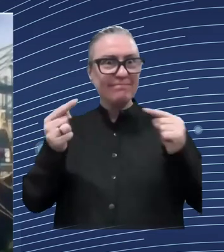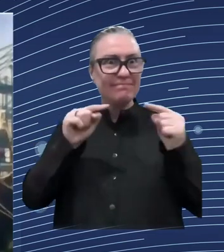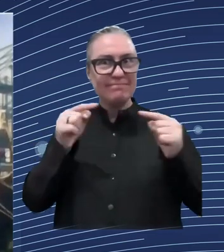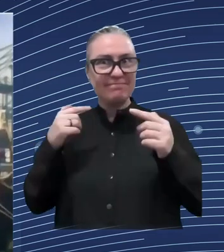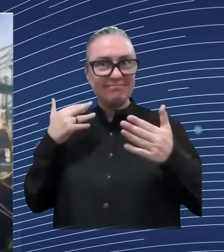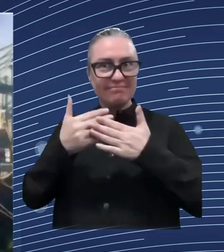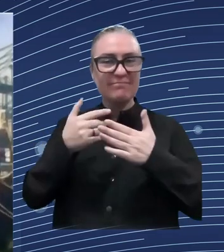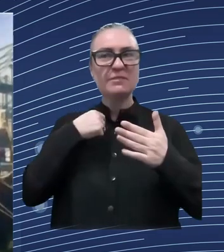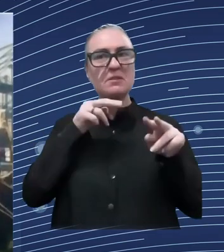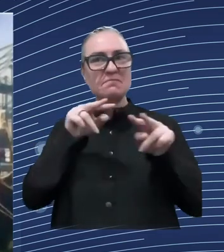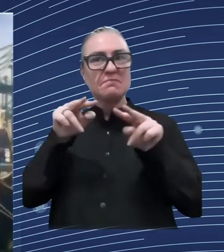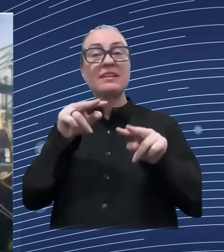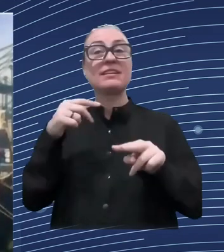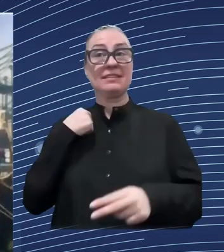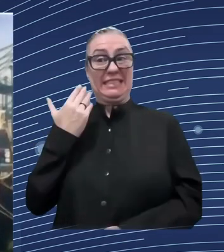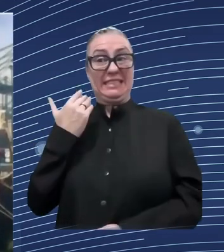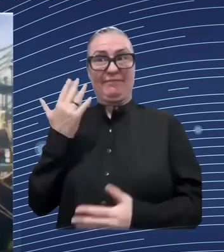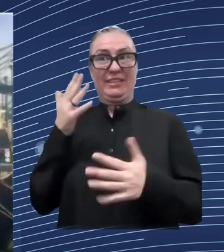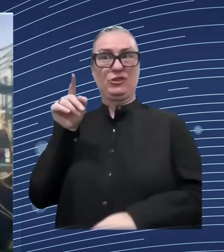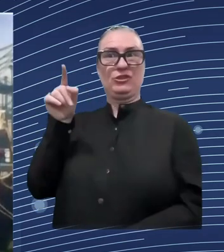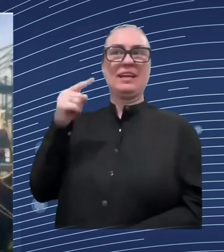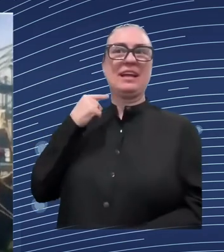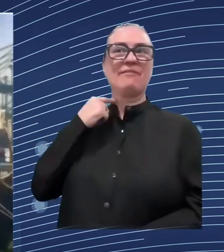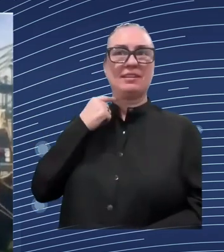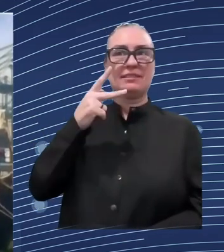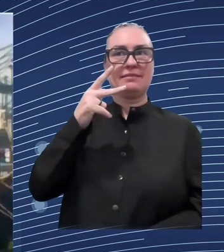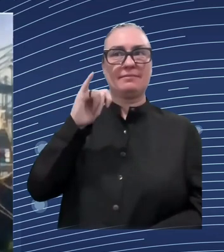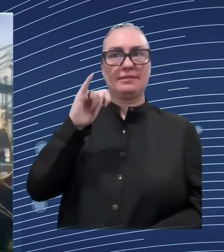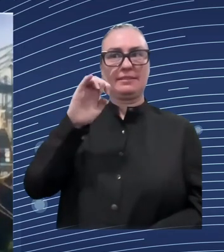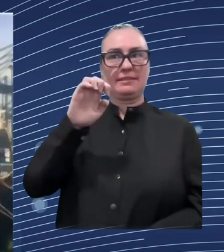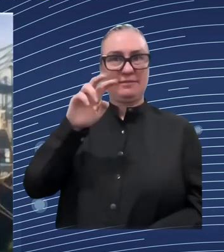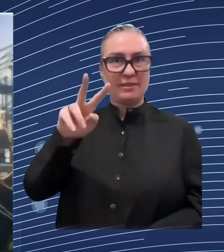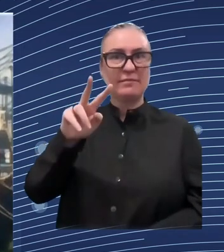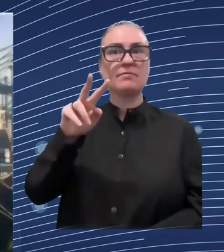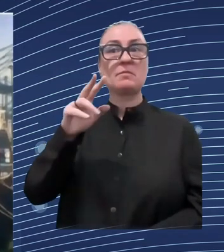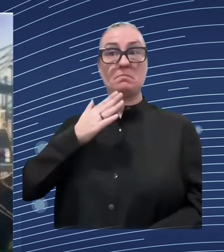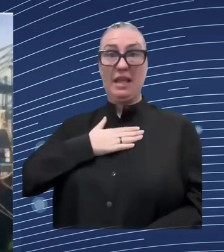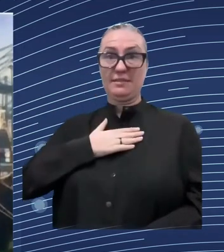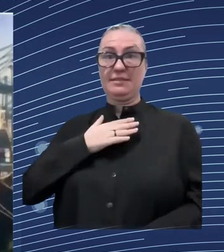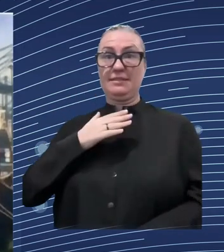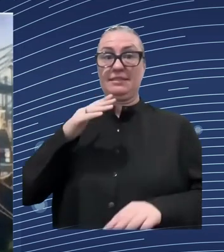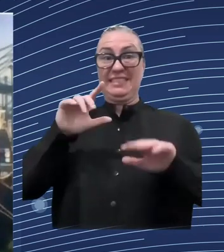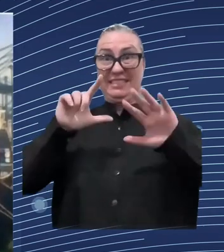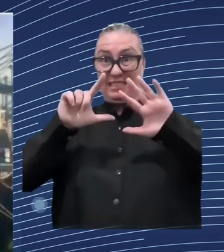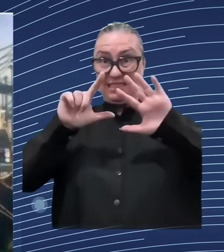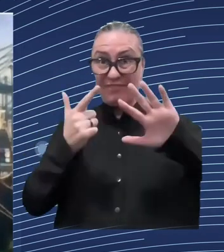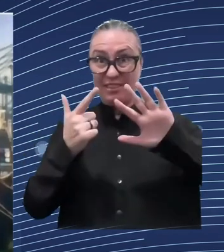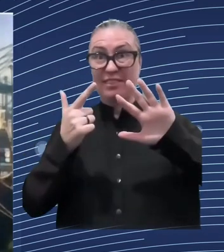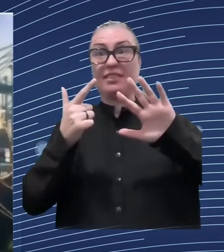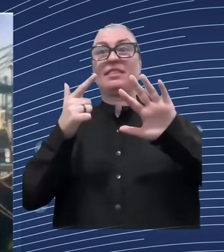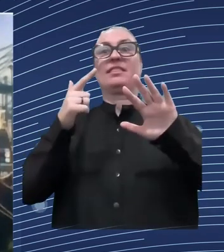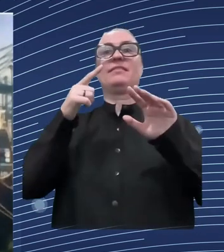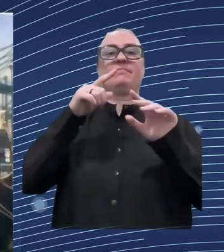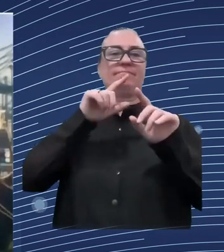for this enlargement report we came with last week but also in in in all the support to to ensure the path going forward